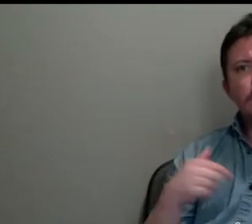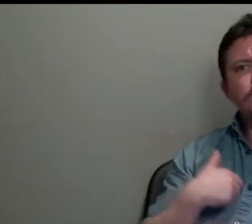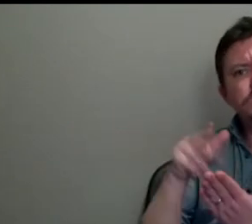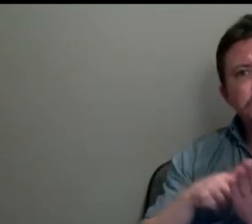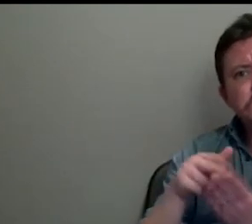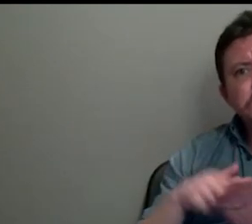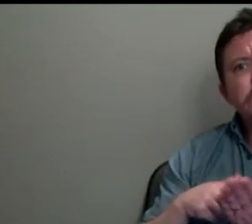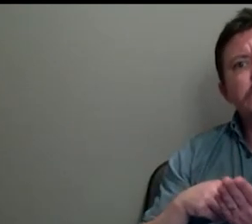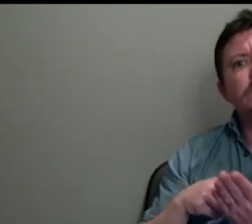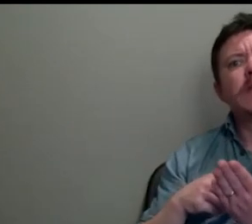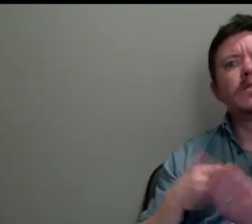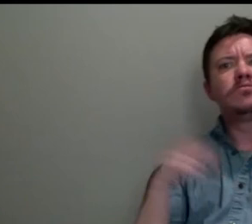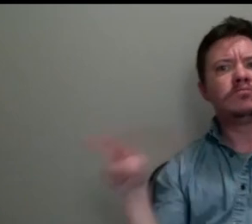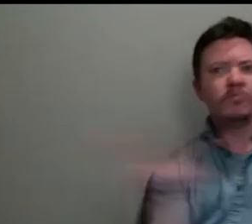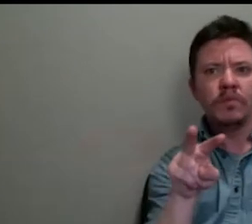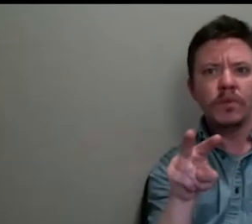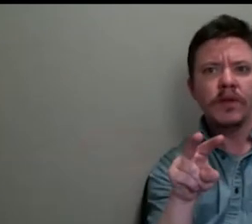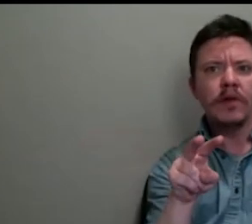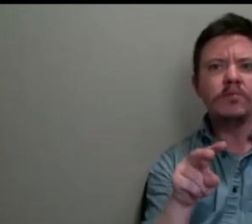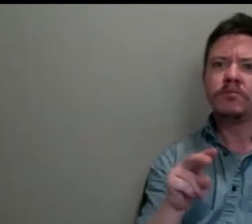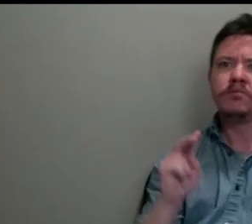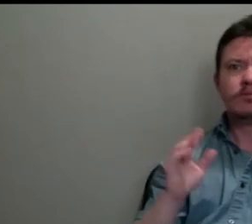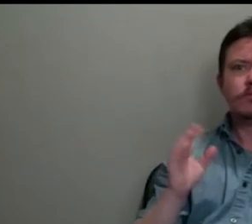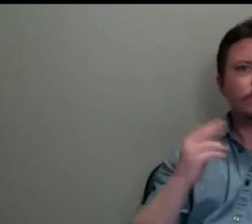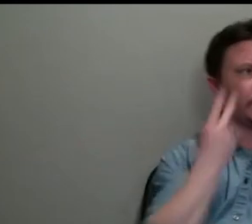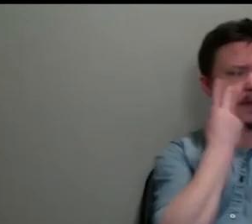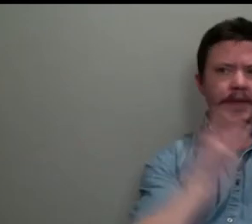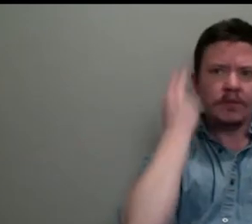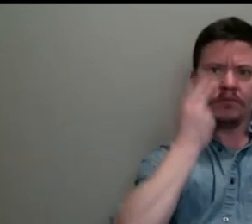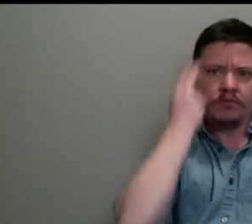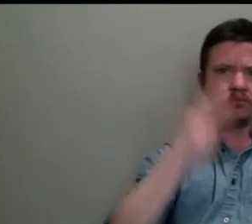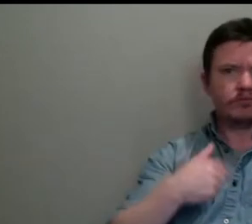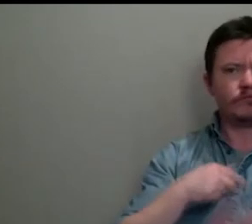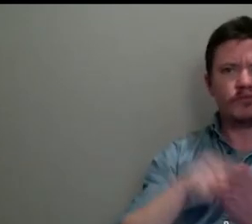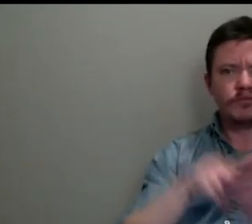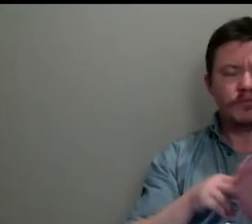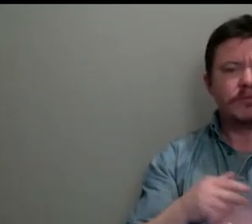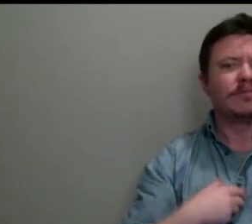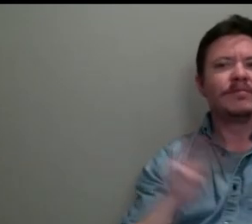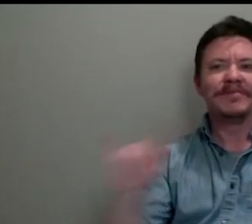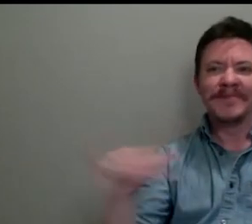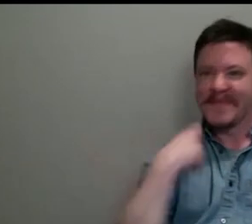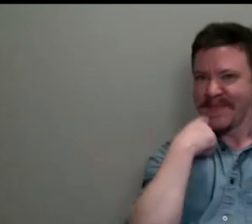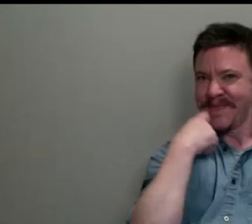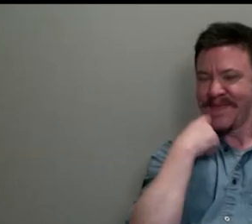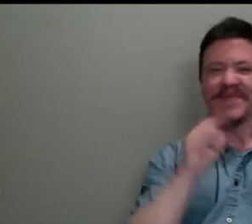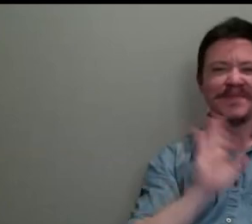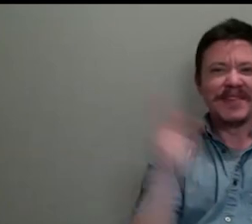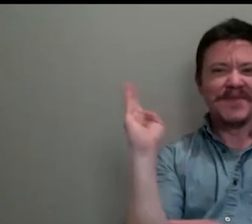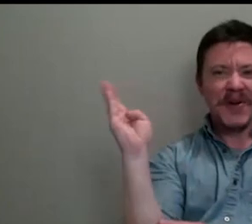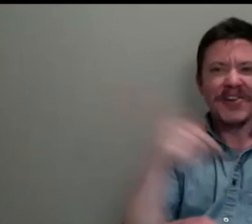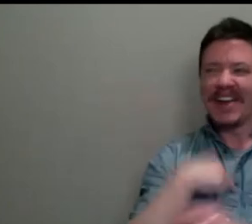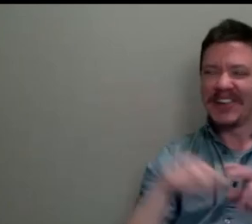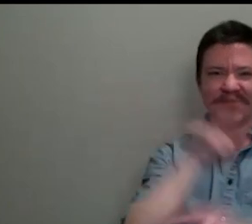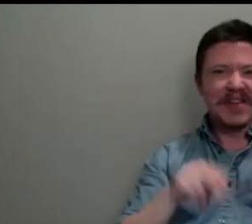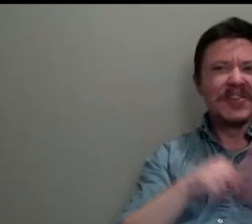painting towards her uncle who's painting her portrait. I was looking at that painting just before you're taught, Francesca, so that was high